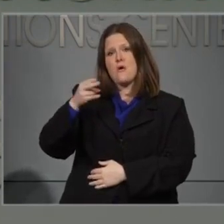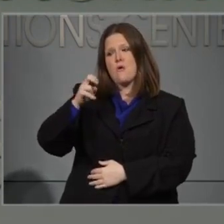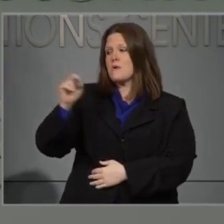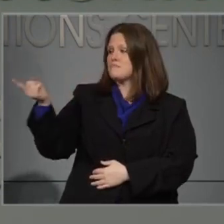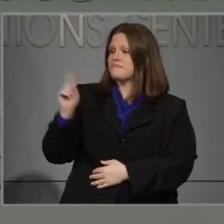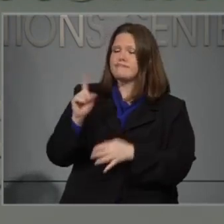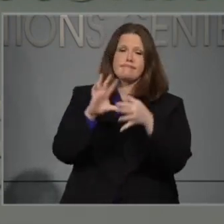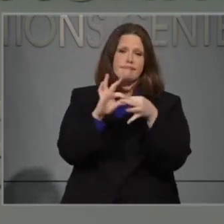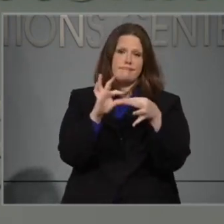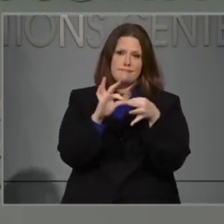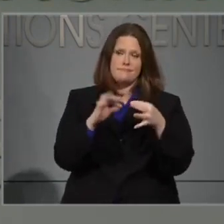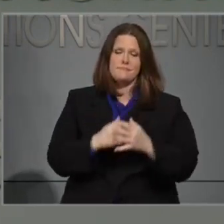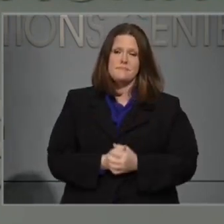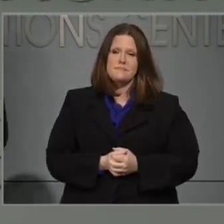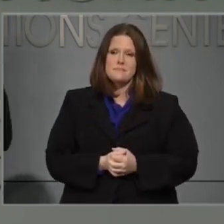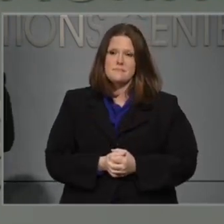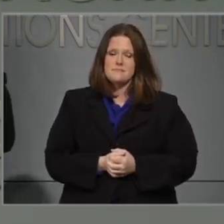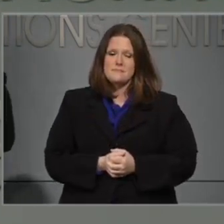Cohen.